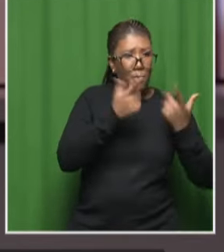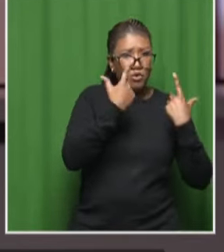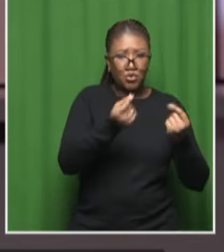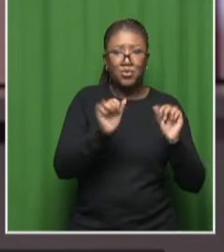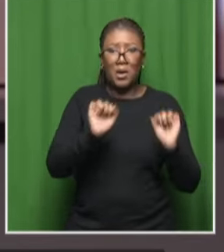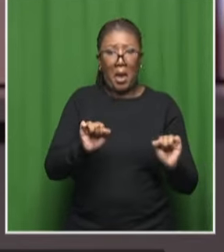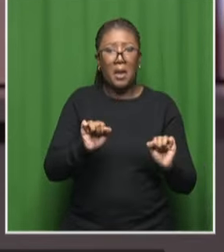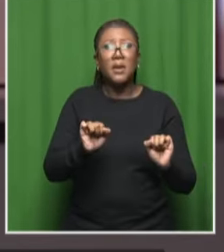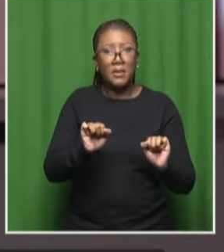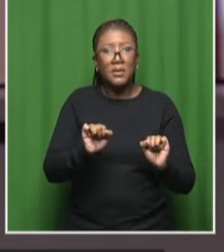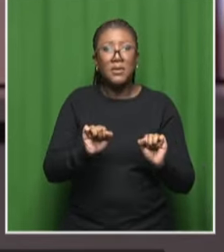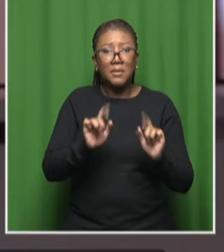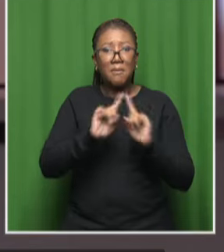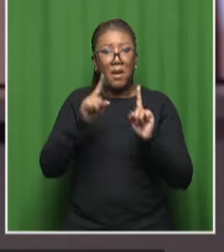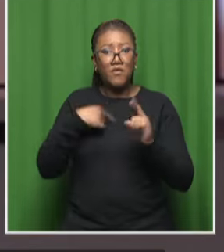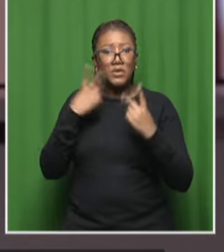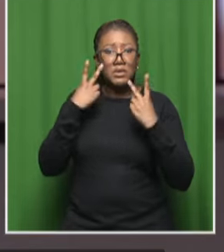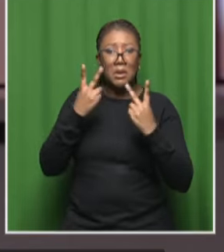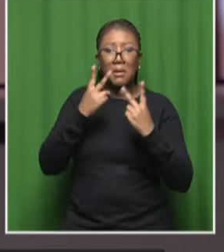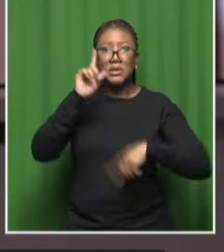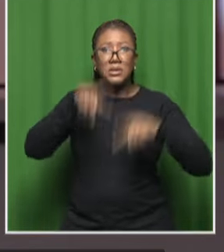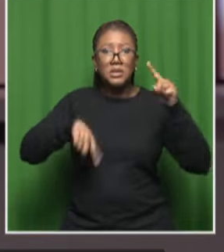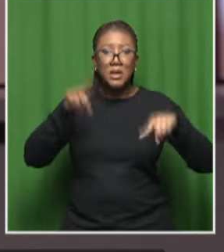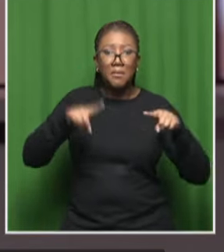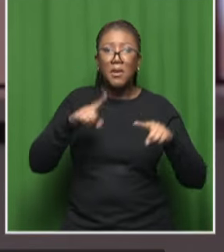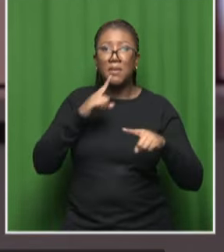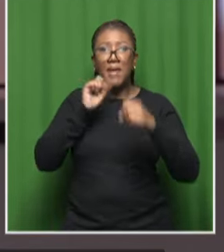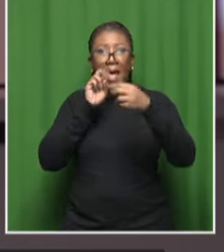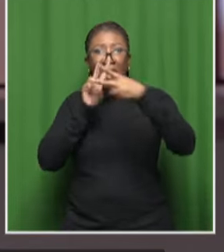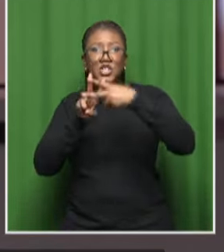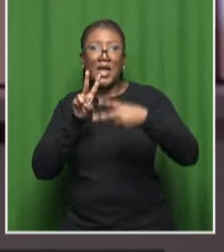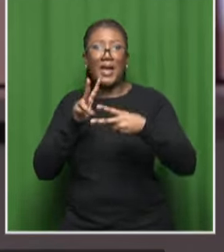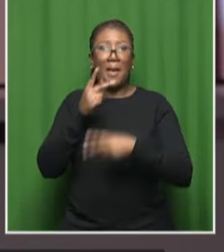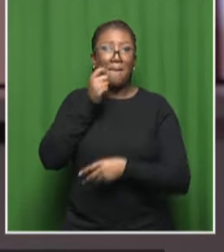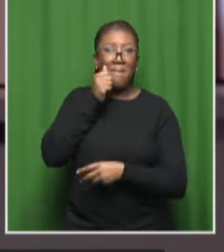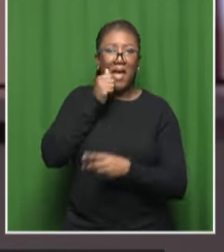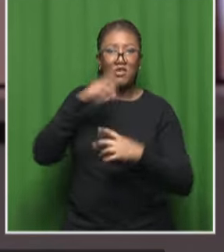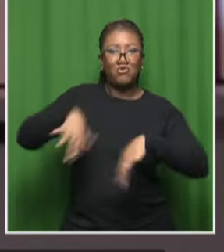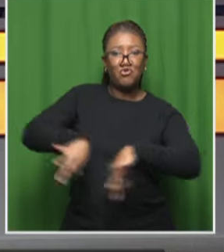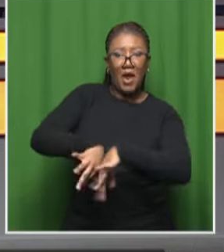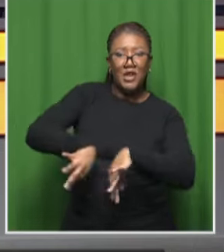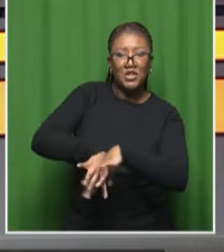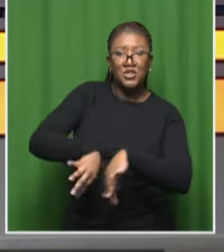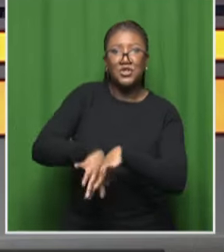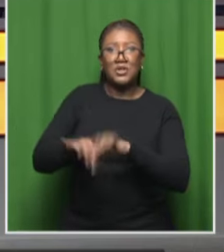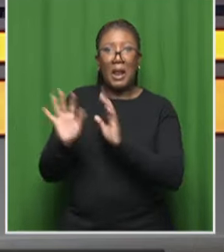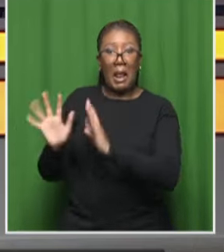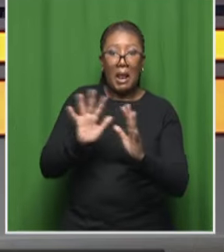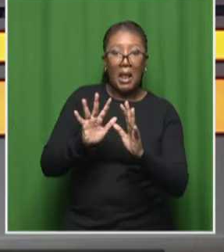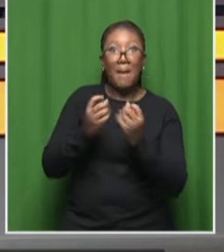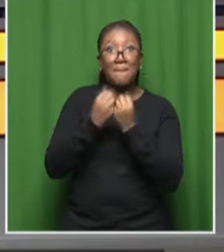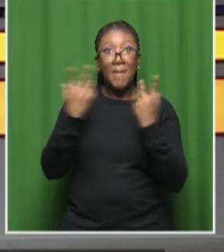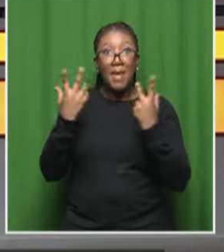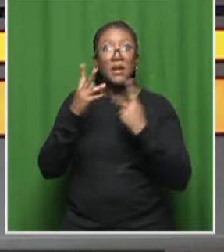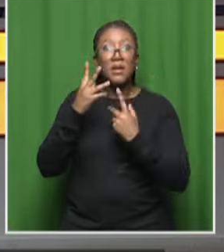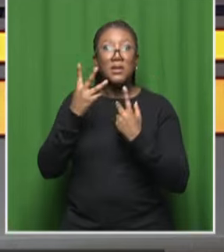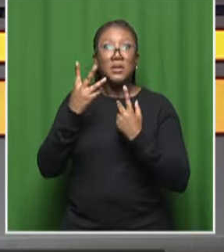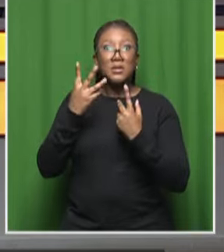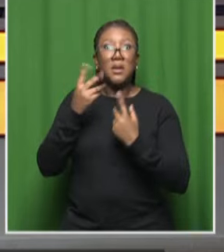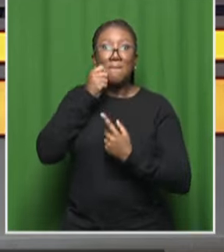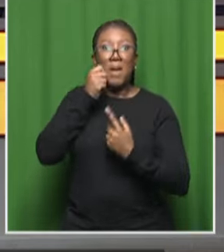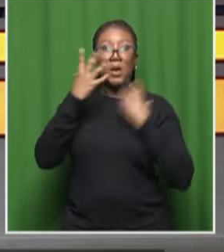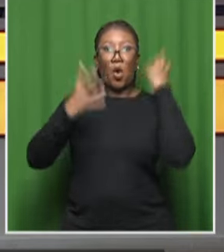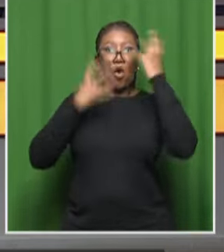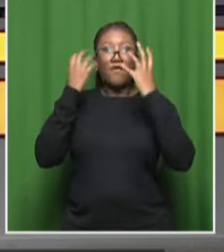tropes and and and memes stuff like hashtag men are trash etc etc those kind of things so men are just wondering whoa where